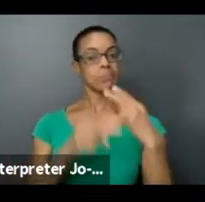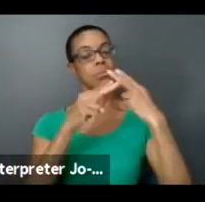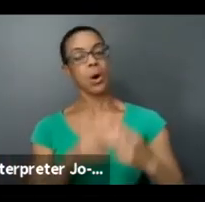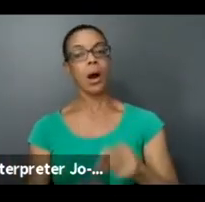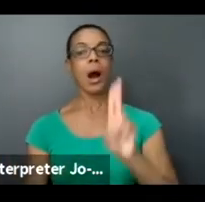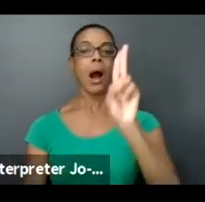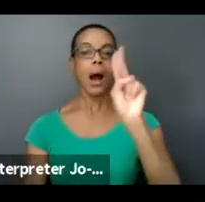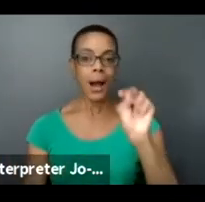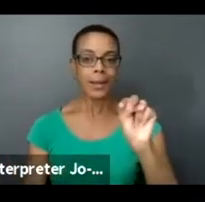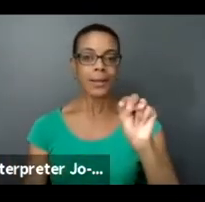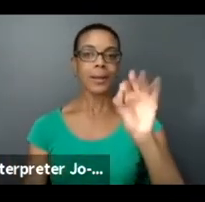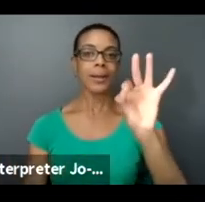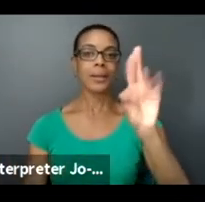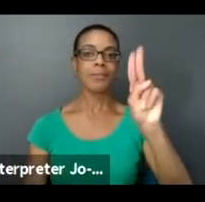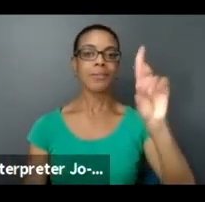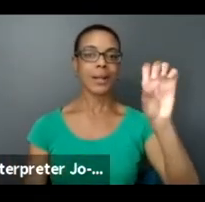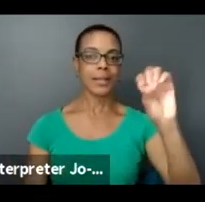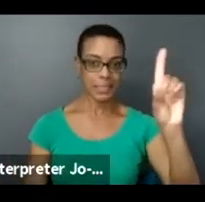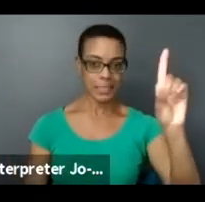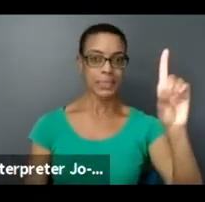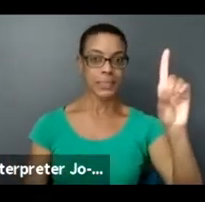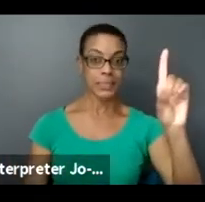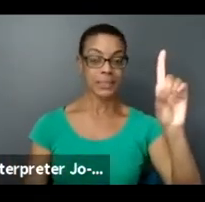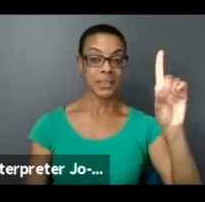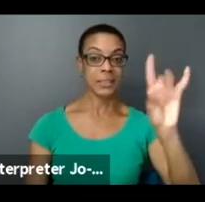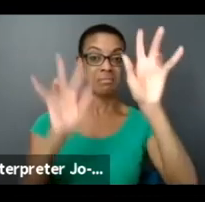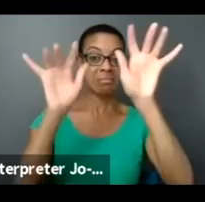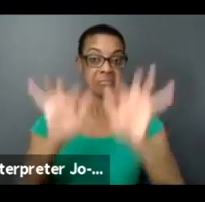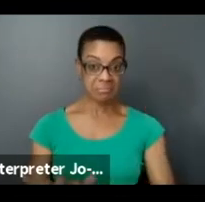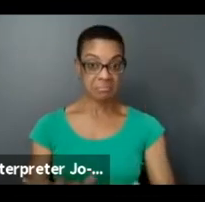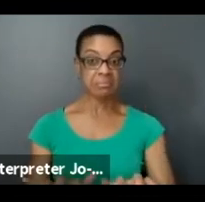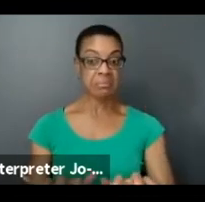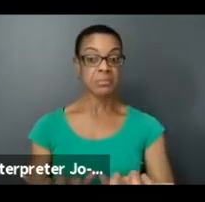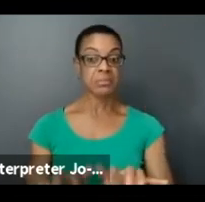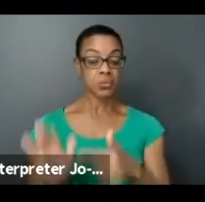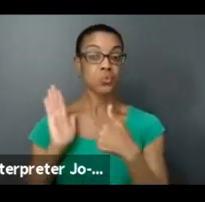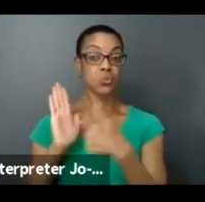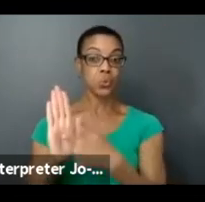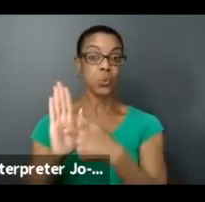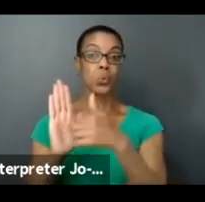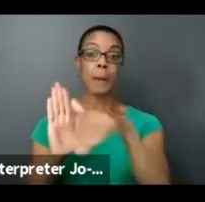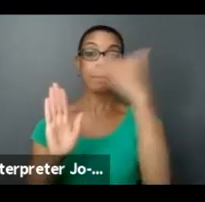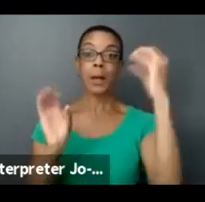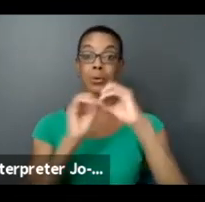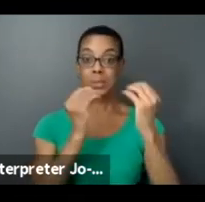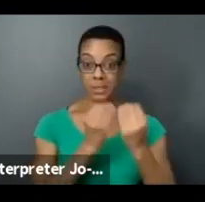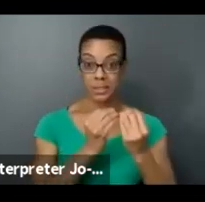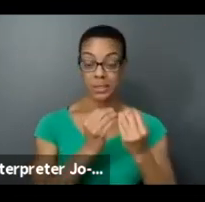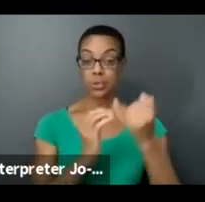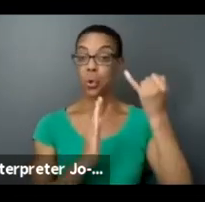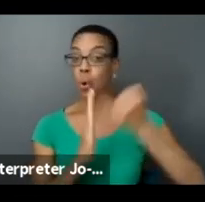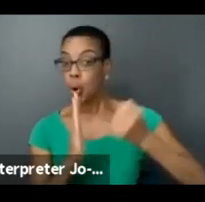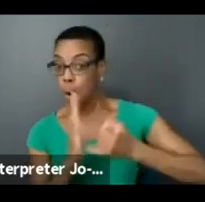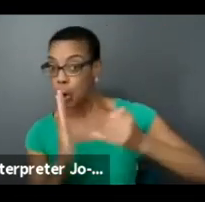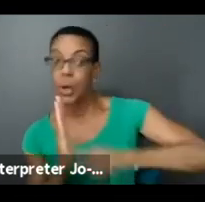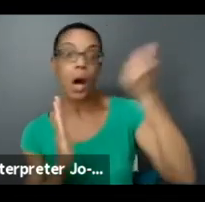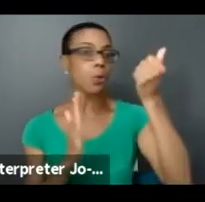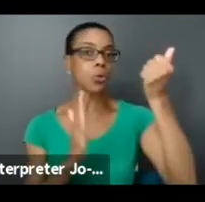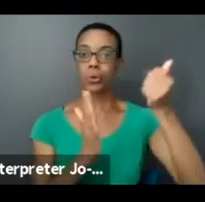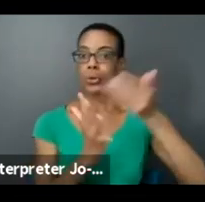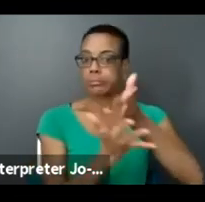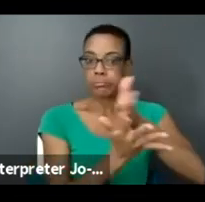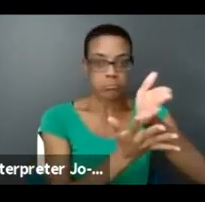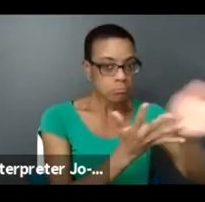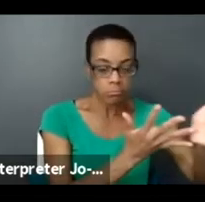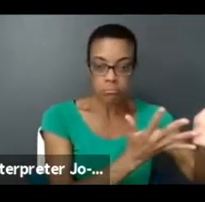And this report really highlighted that Black organizations, arts and within other sectors are